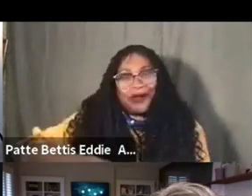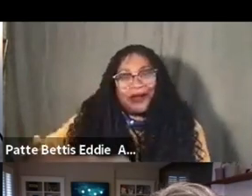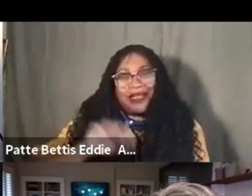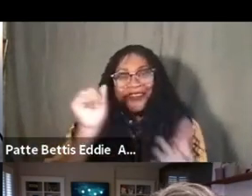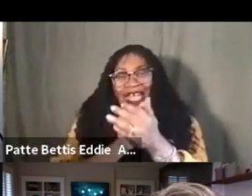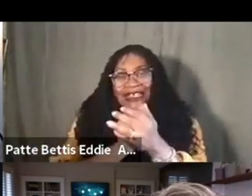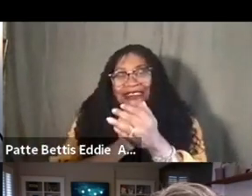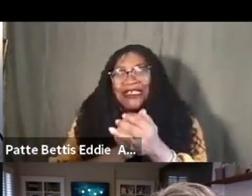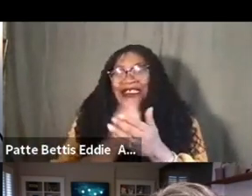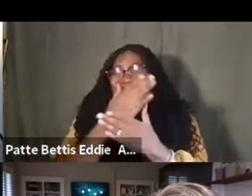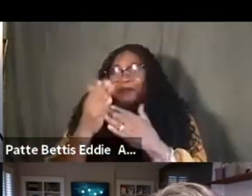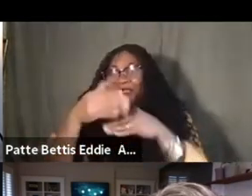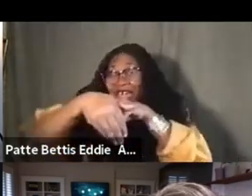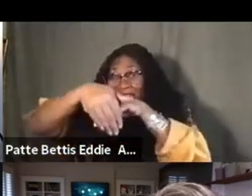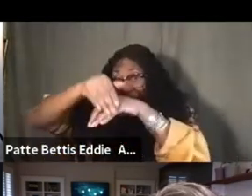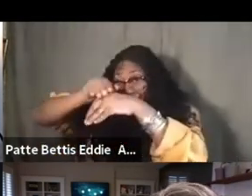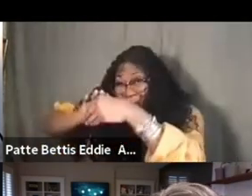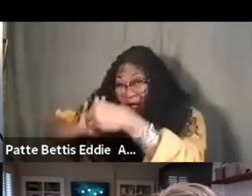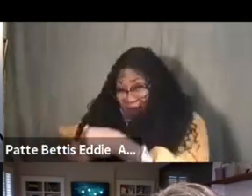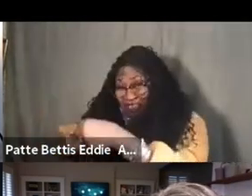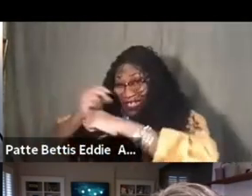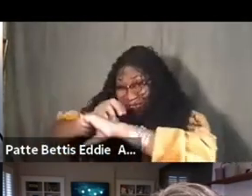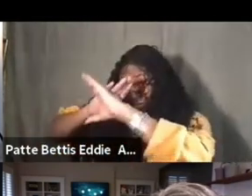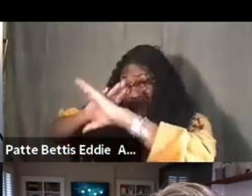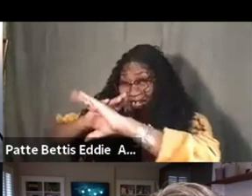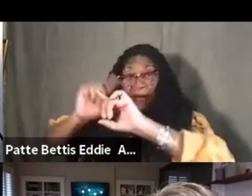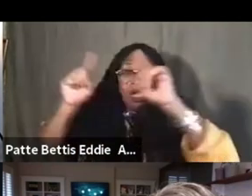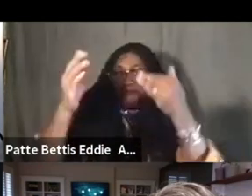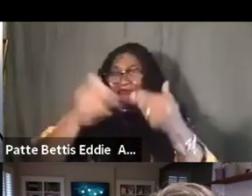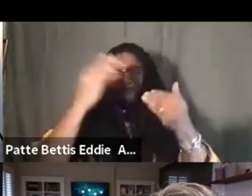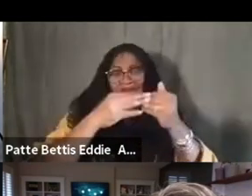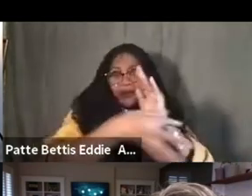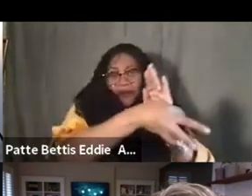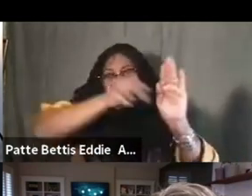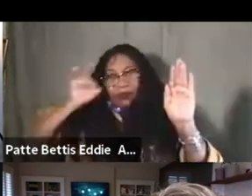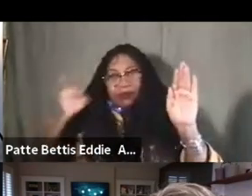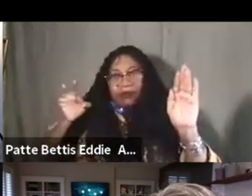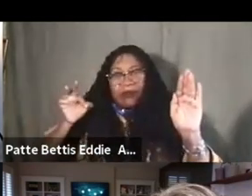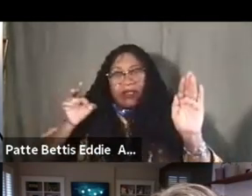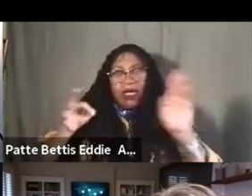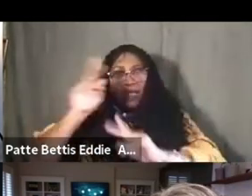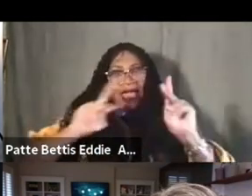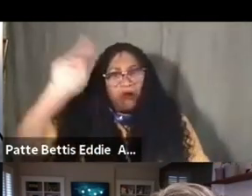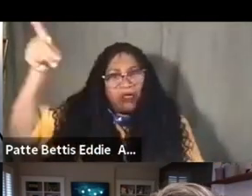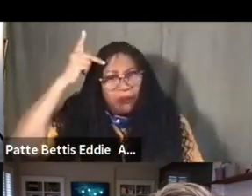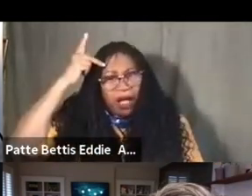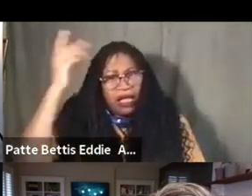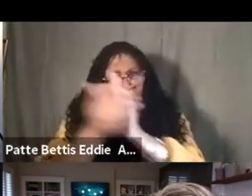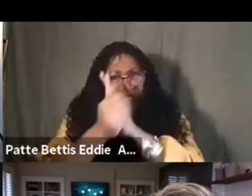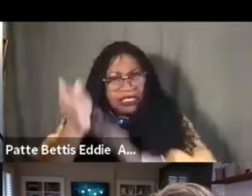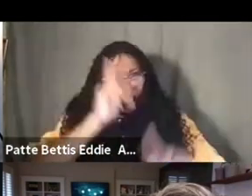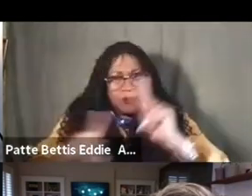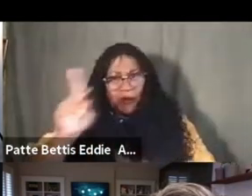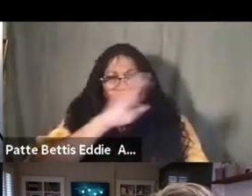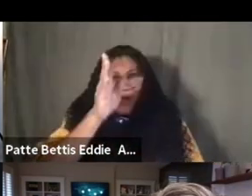but it actually occurred. And when you saw the systems align themselves with politicians that had never responded to the outcry from